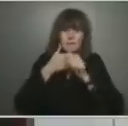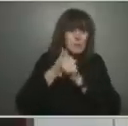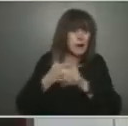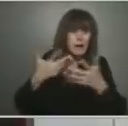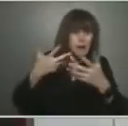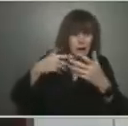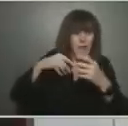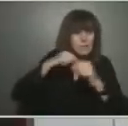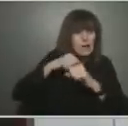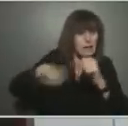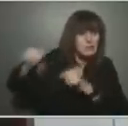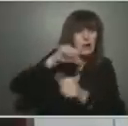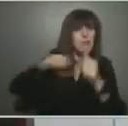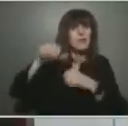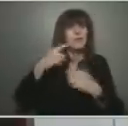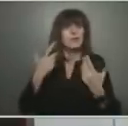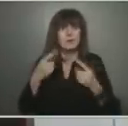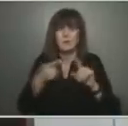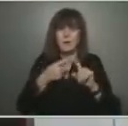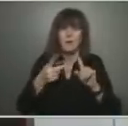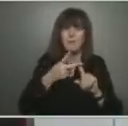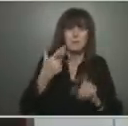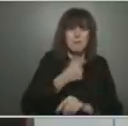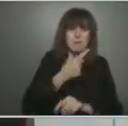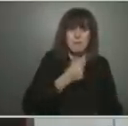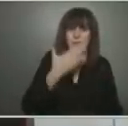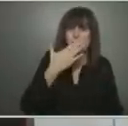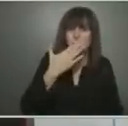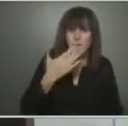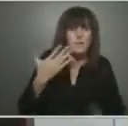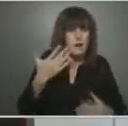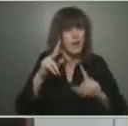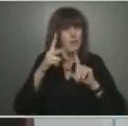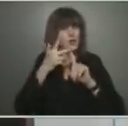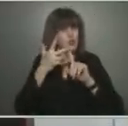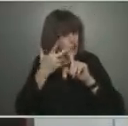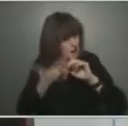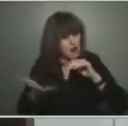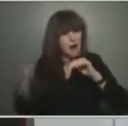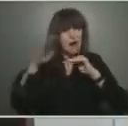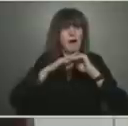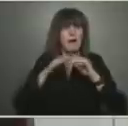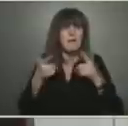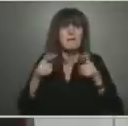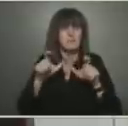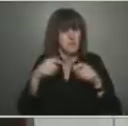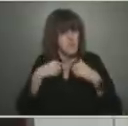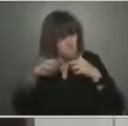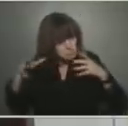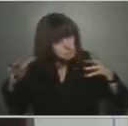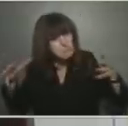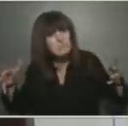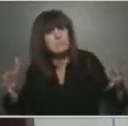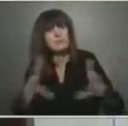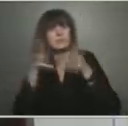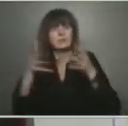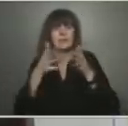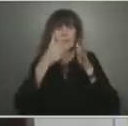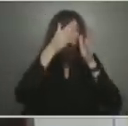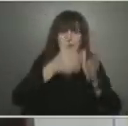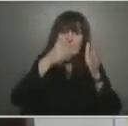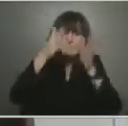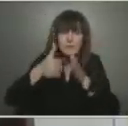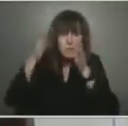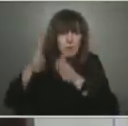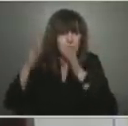protection against severe outcomes. absolutely encourage everyone, as your individual, risk reduction, vaccination, and the third dose is absolutely